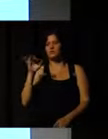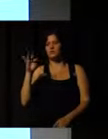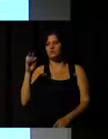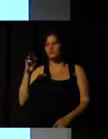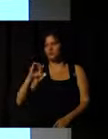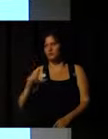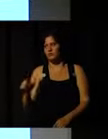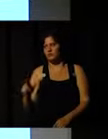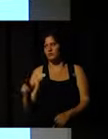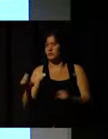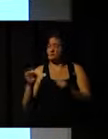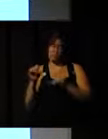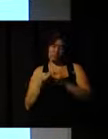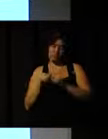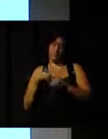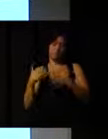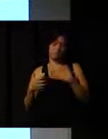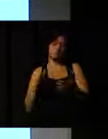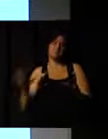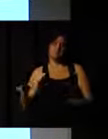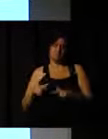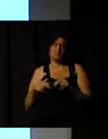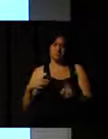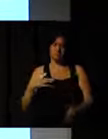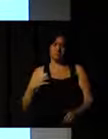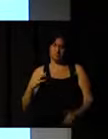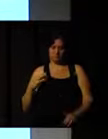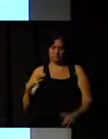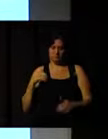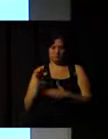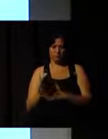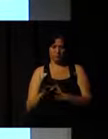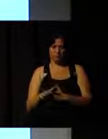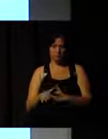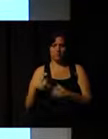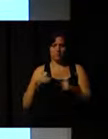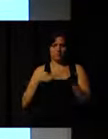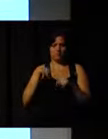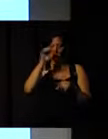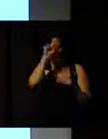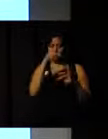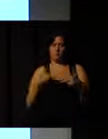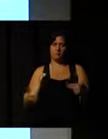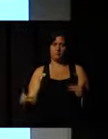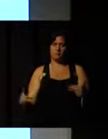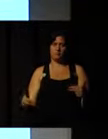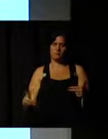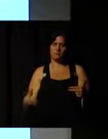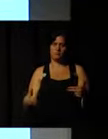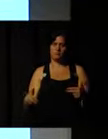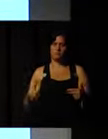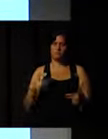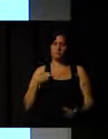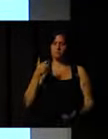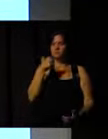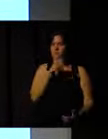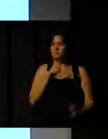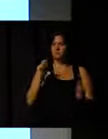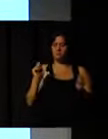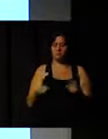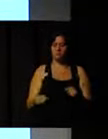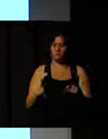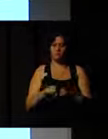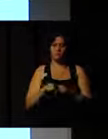and for instance, I'm volunteering as project manager, it could be possible. And, I'm learning something. I'm gaining skills. I'm gaining